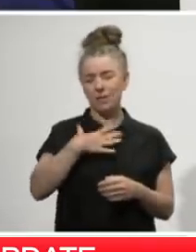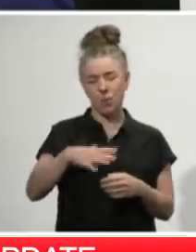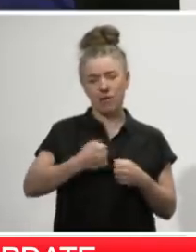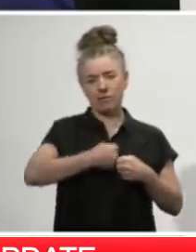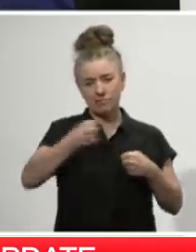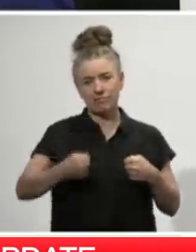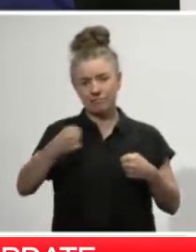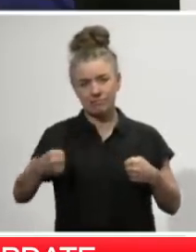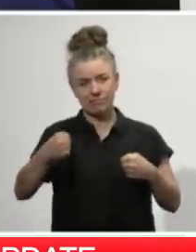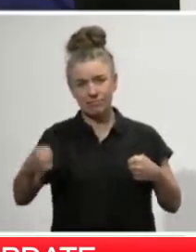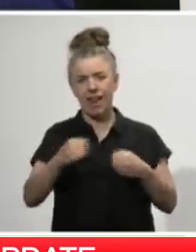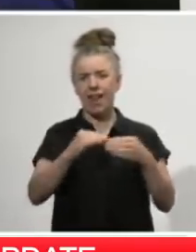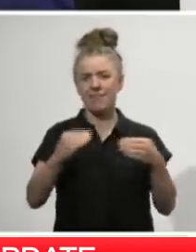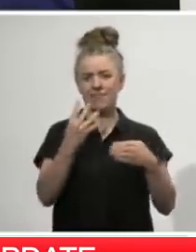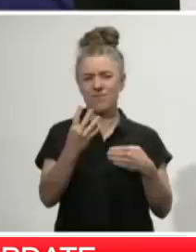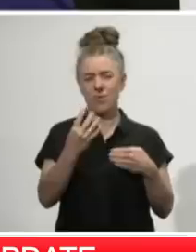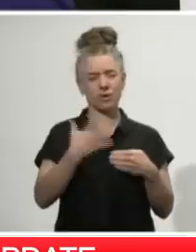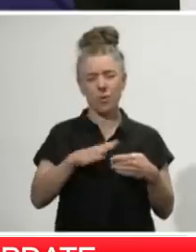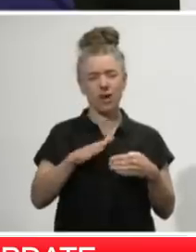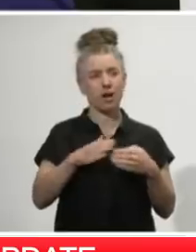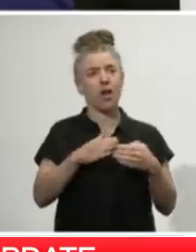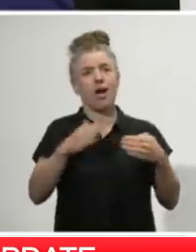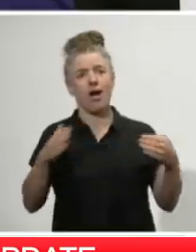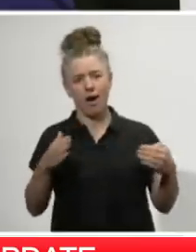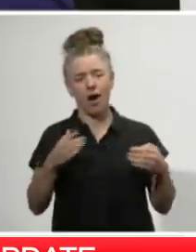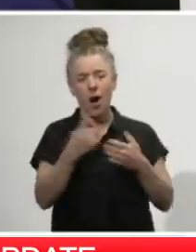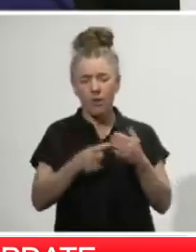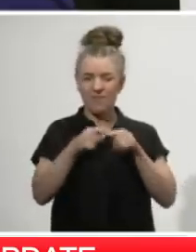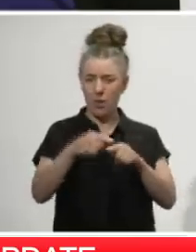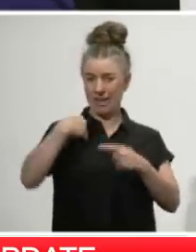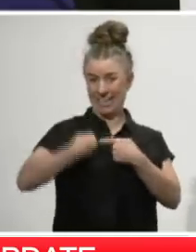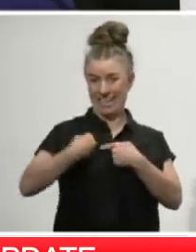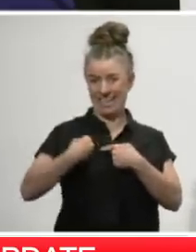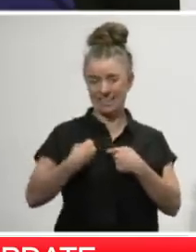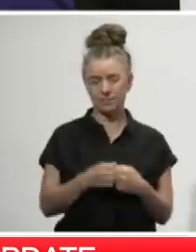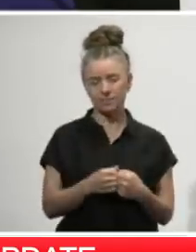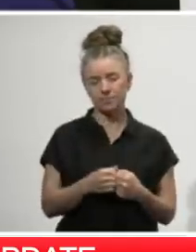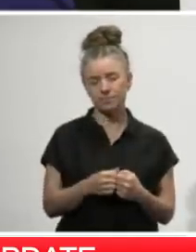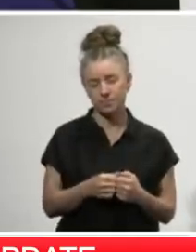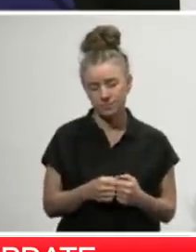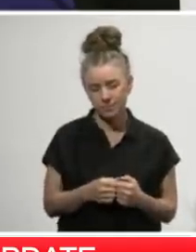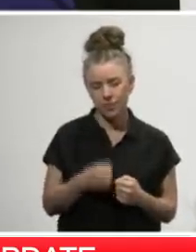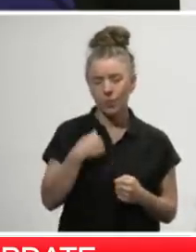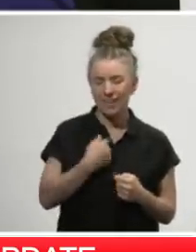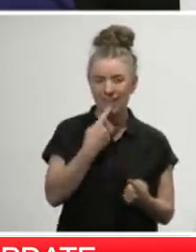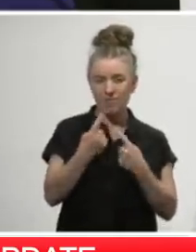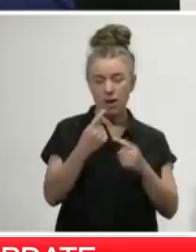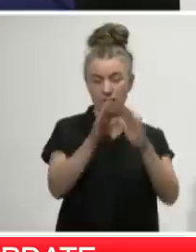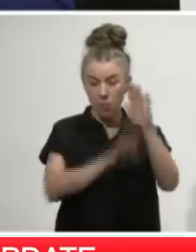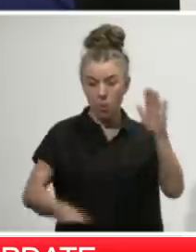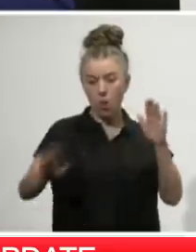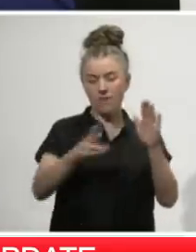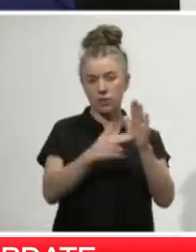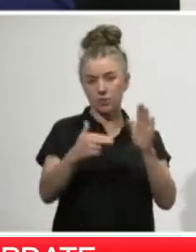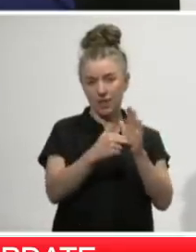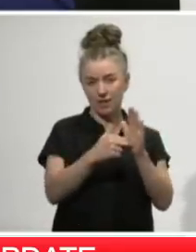longer than we need to be. And we need to do that, of course, for enough time to ensure we have the information needed both nationally and regionally